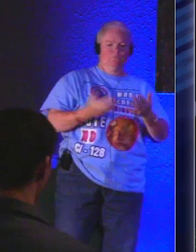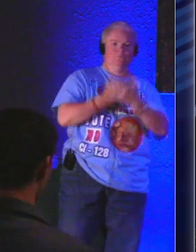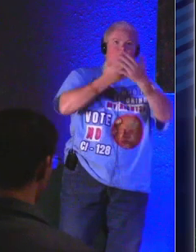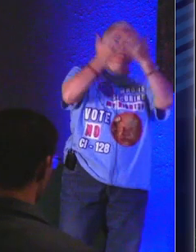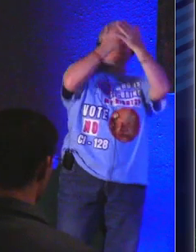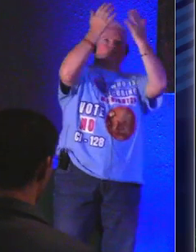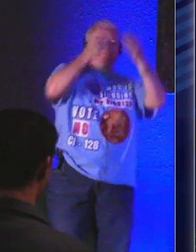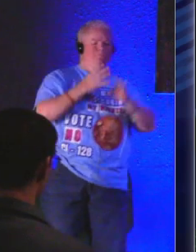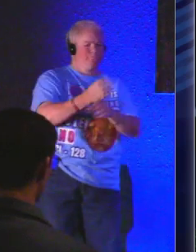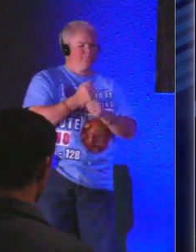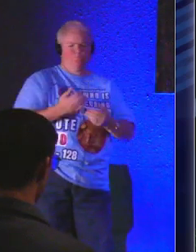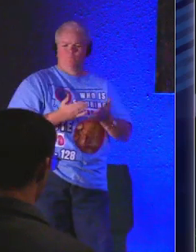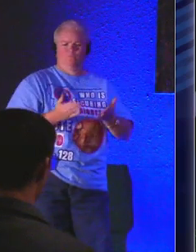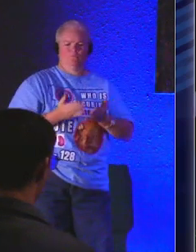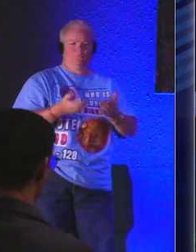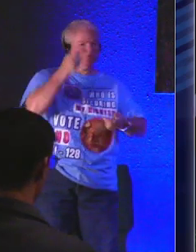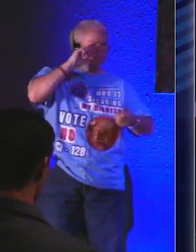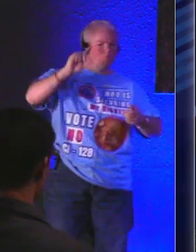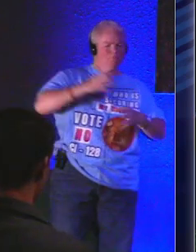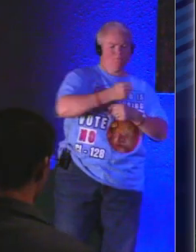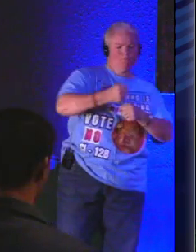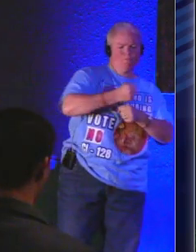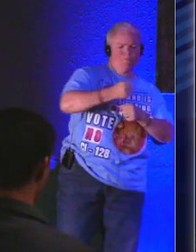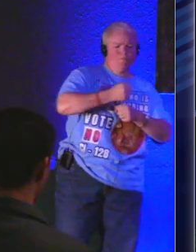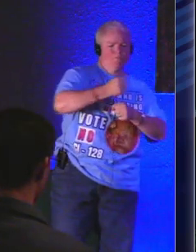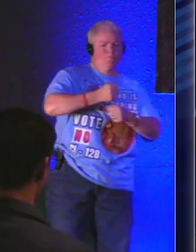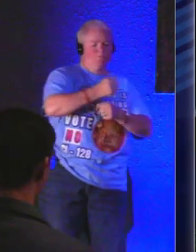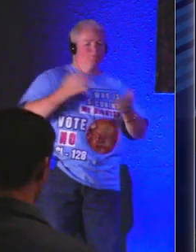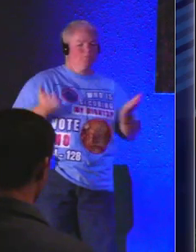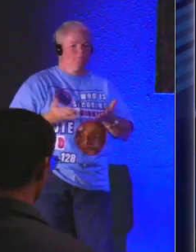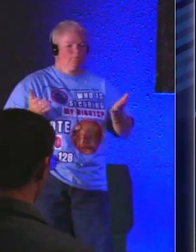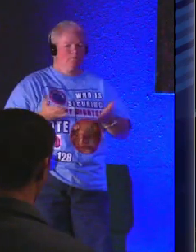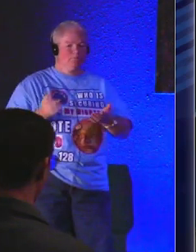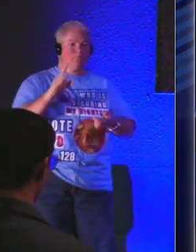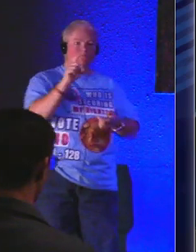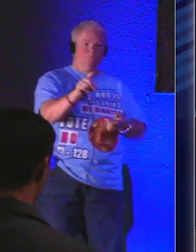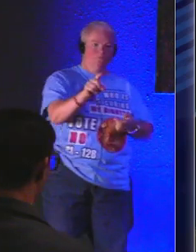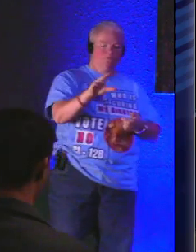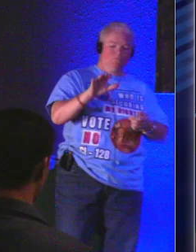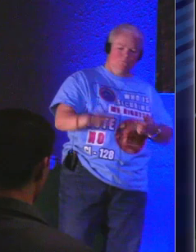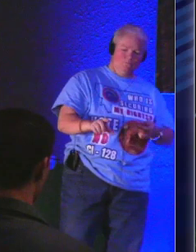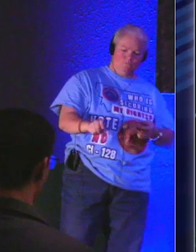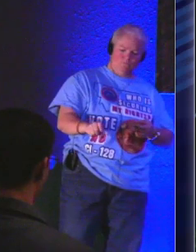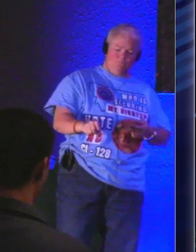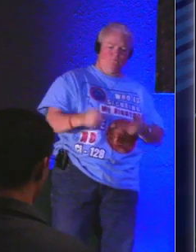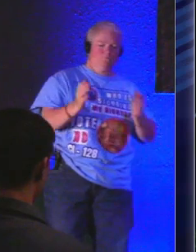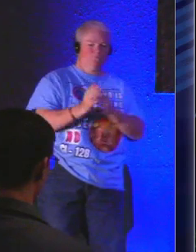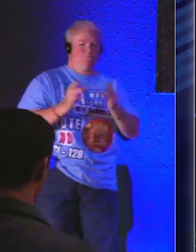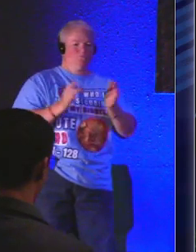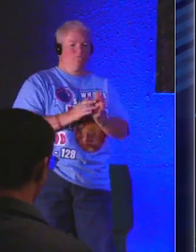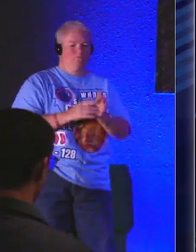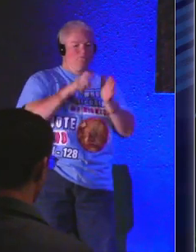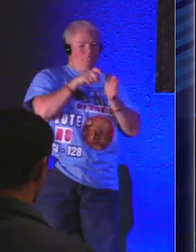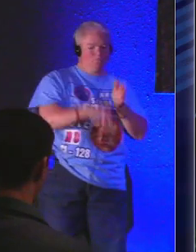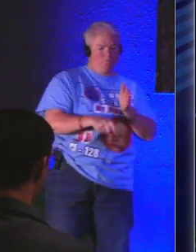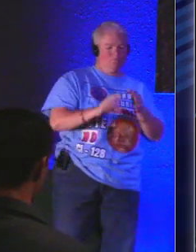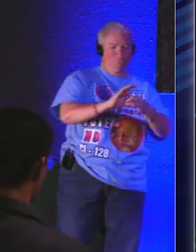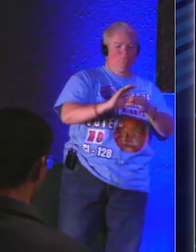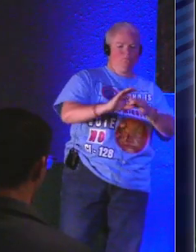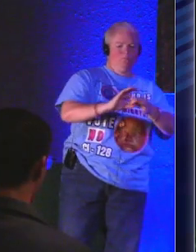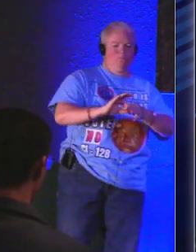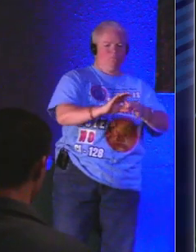if you're just here for the coffee whatever you need Jesus you need a deep